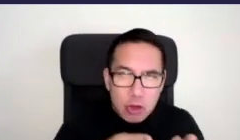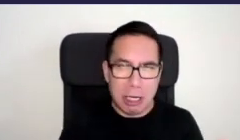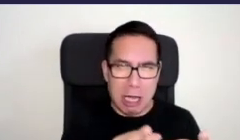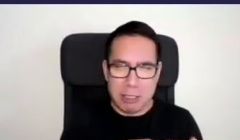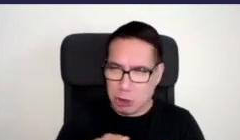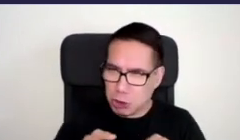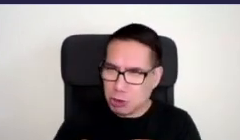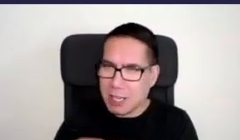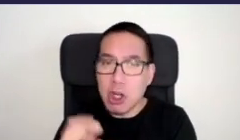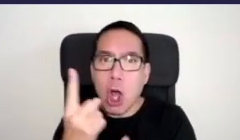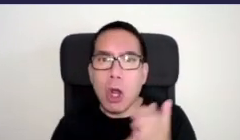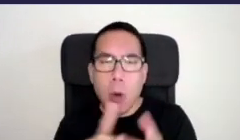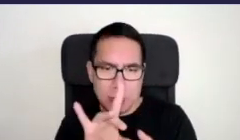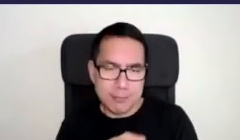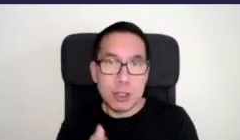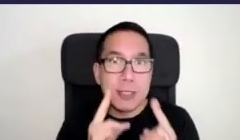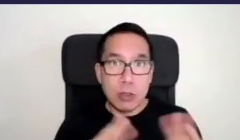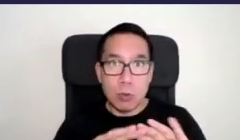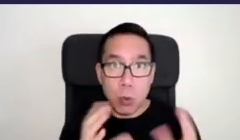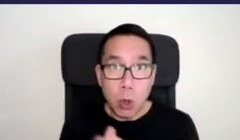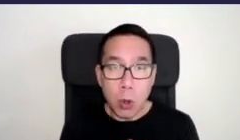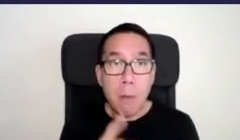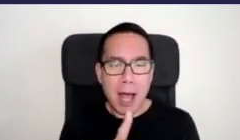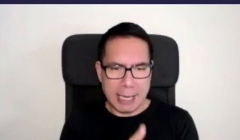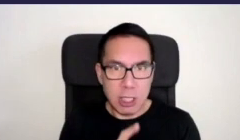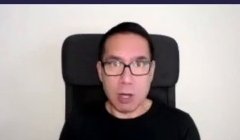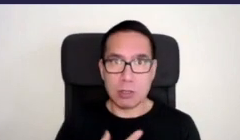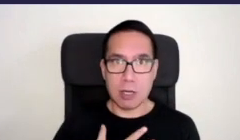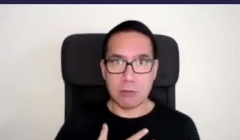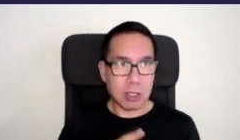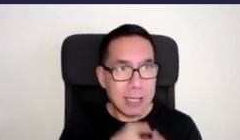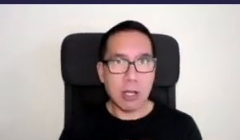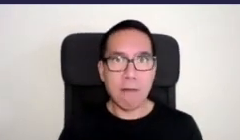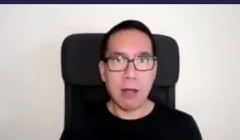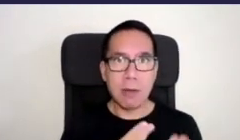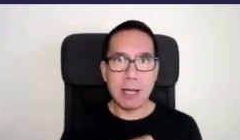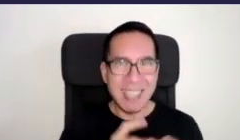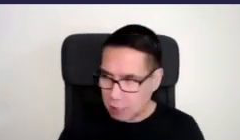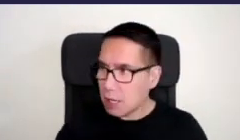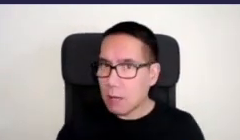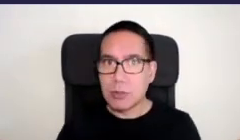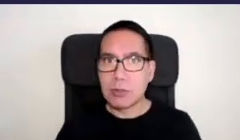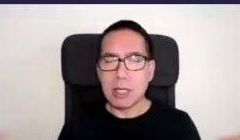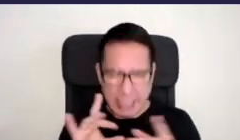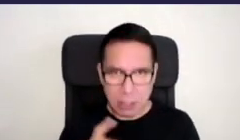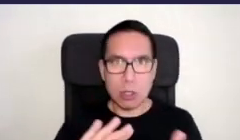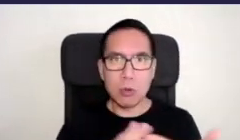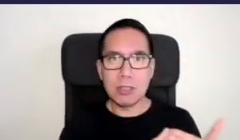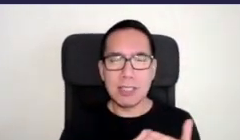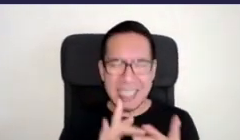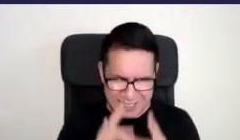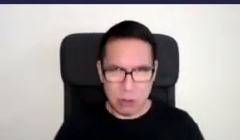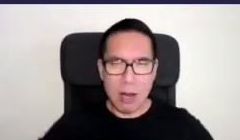connecting to nature but to ourselves our family our neighbours our community our land